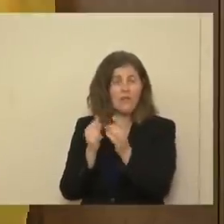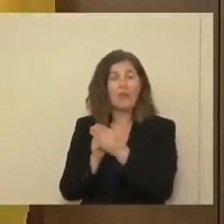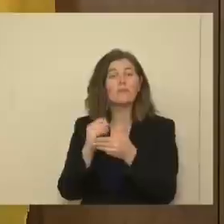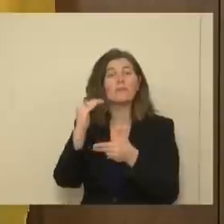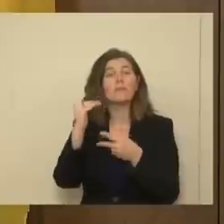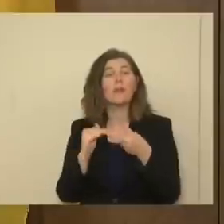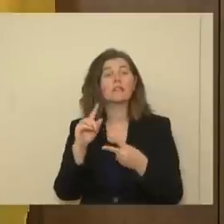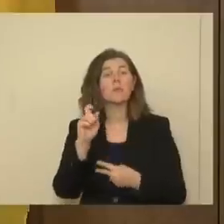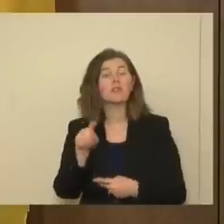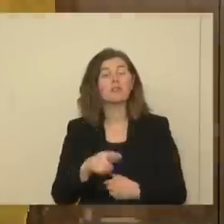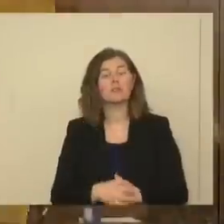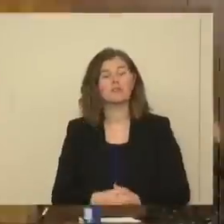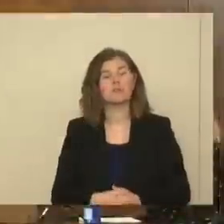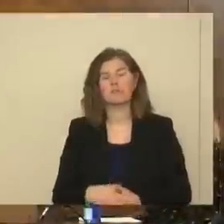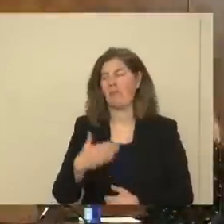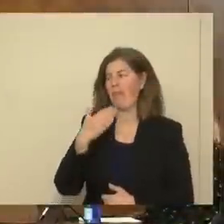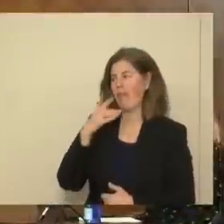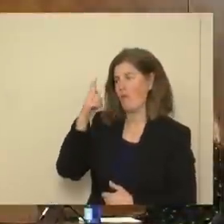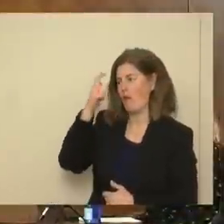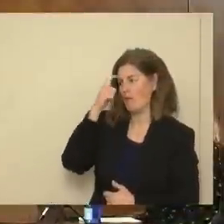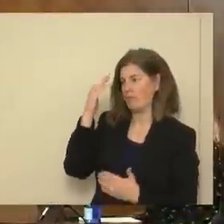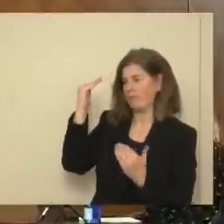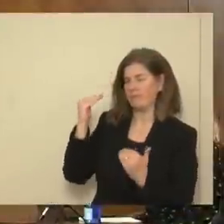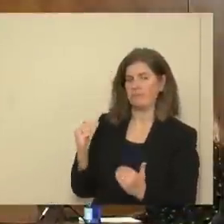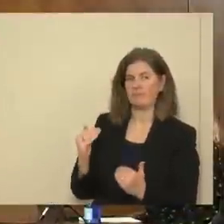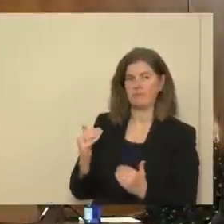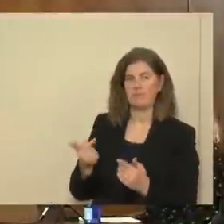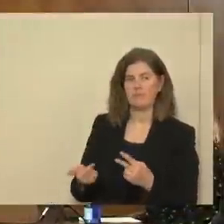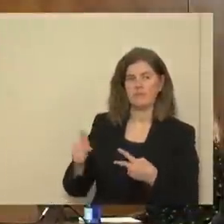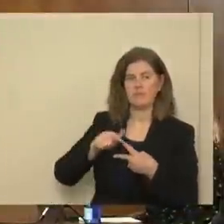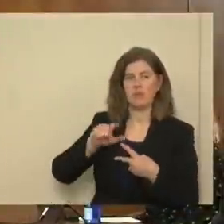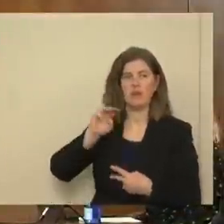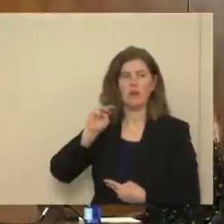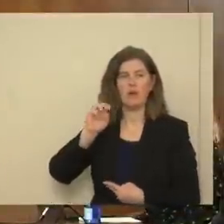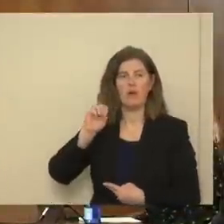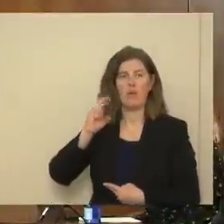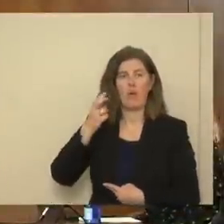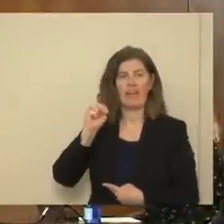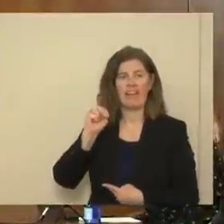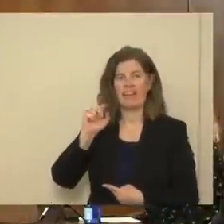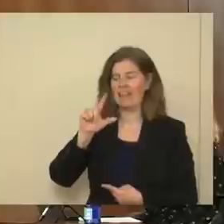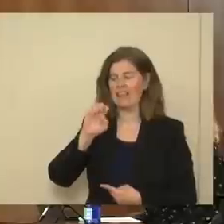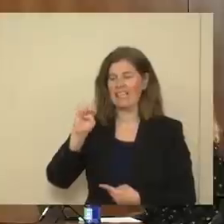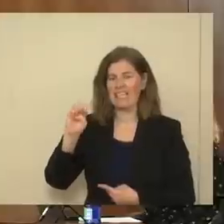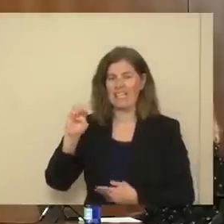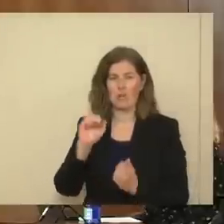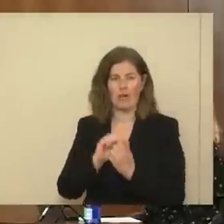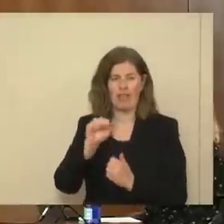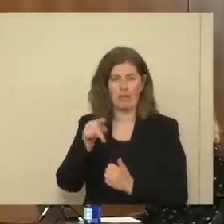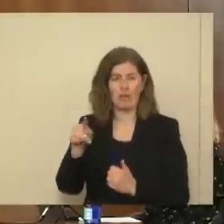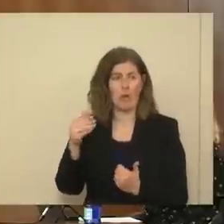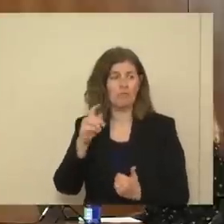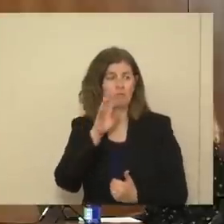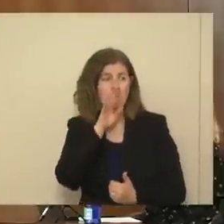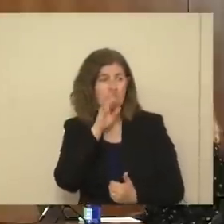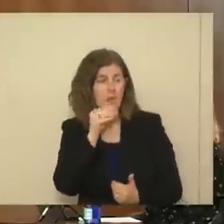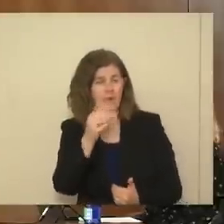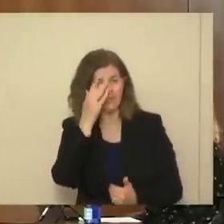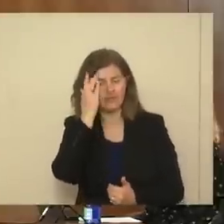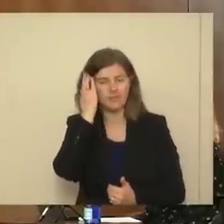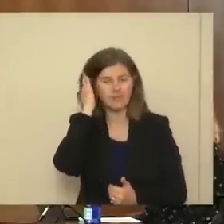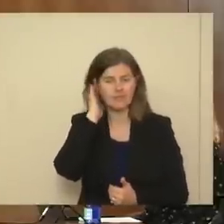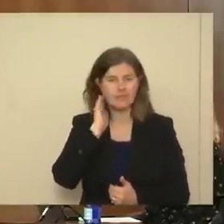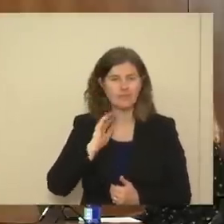question. Thank you, Governor. All right, I'm going to come back to Morgan Lee with the AP. Morgan, you are unmuted. Go right ahead.